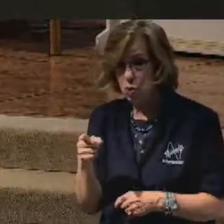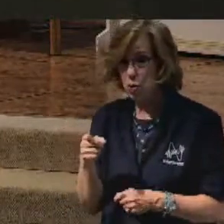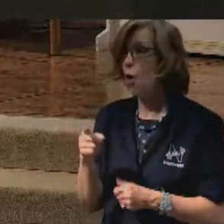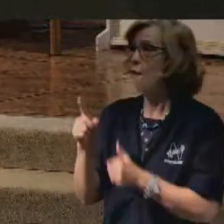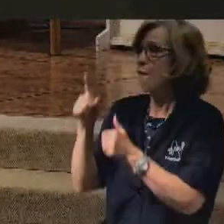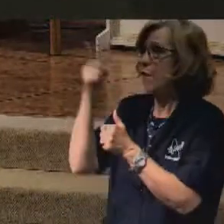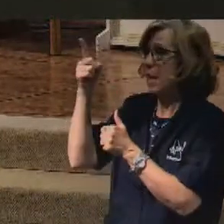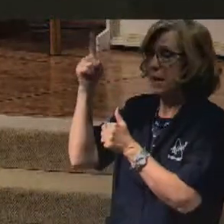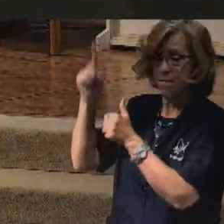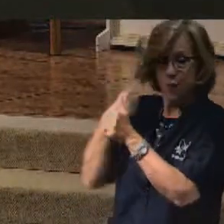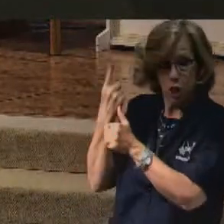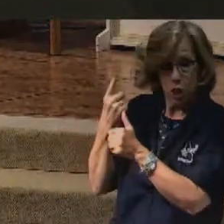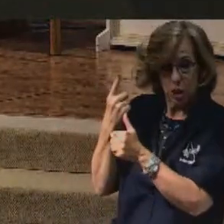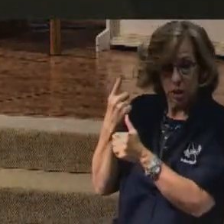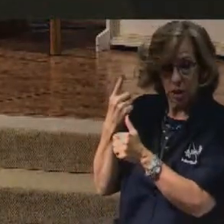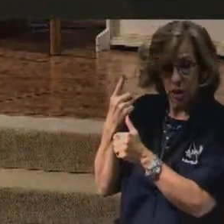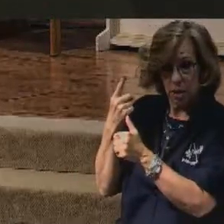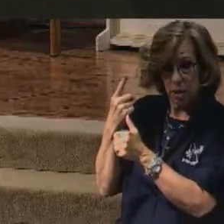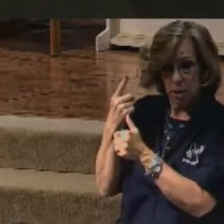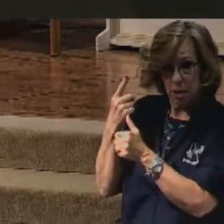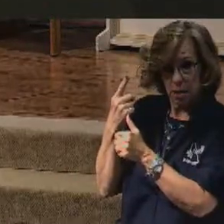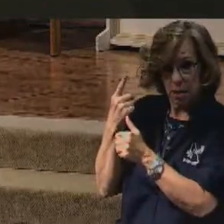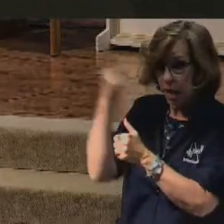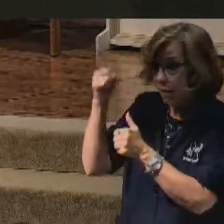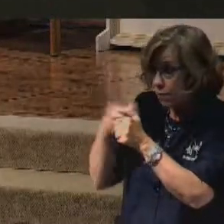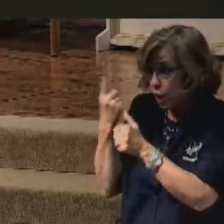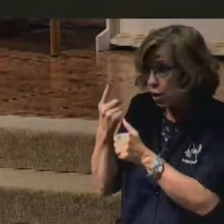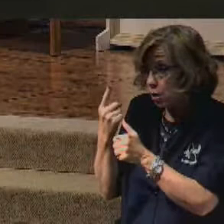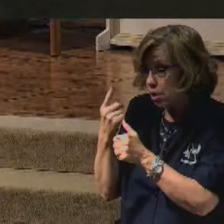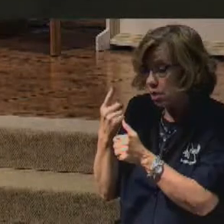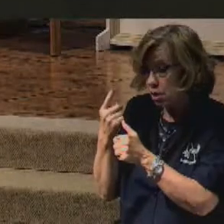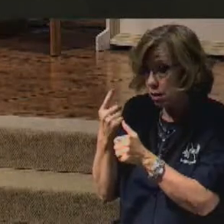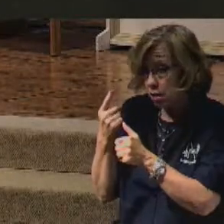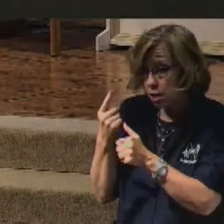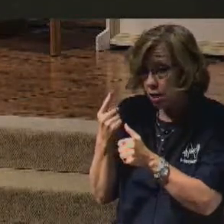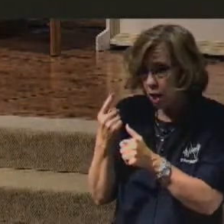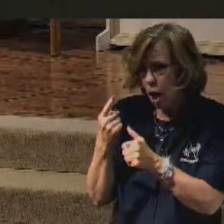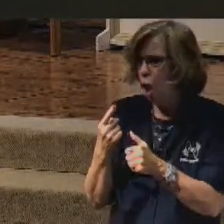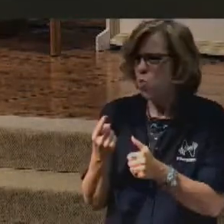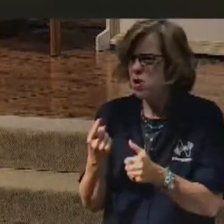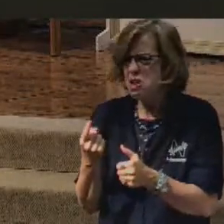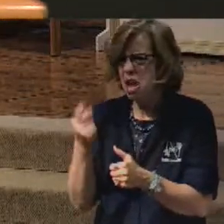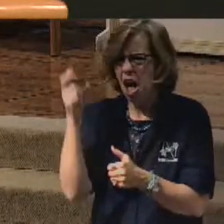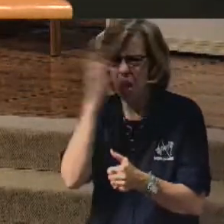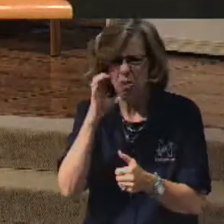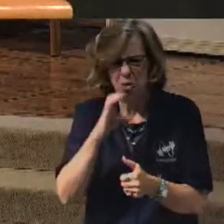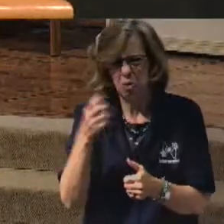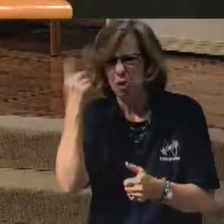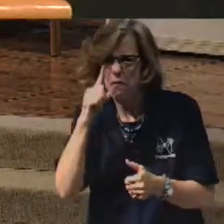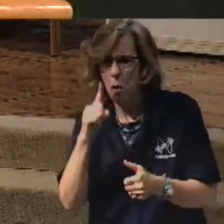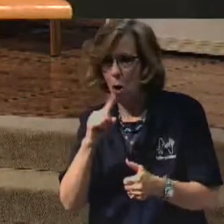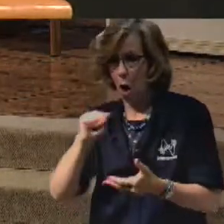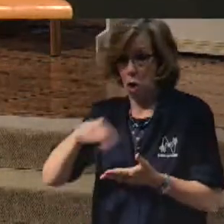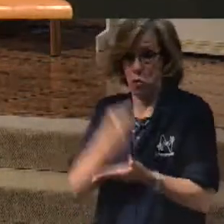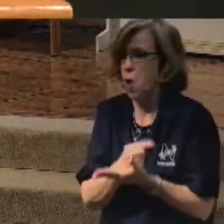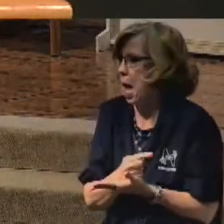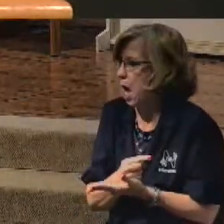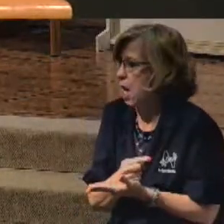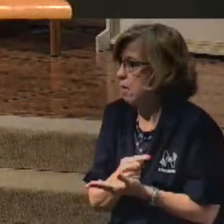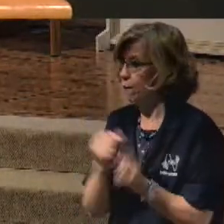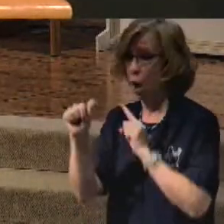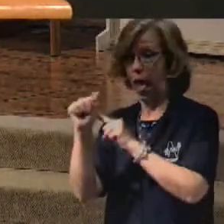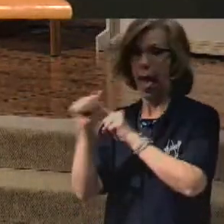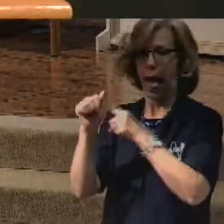first, we're not looking for, for some kind of grades that are to go, our port car is going to be forgotten and burnt up one day.